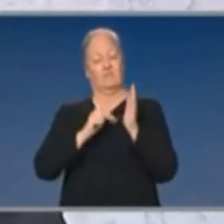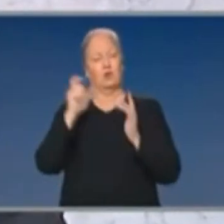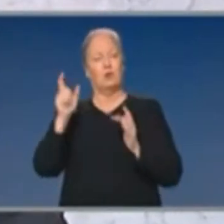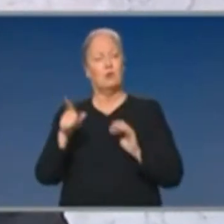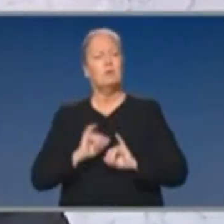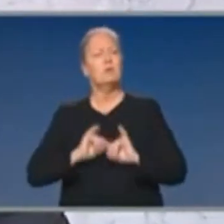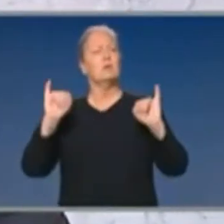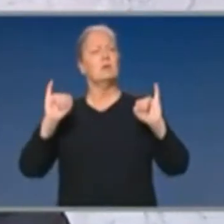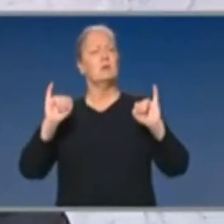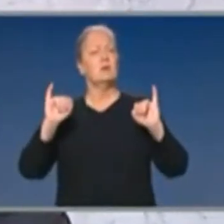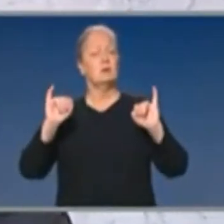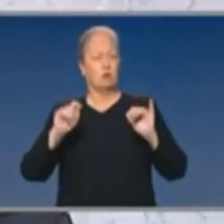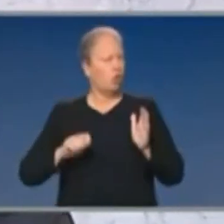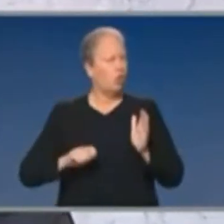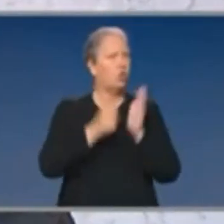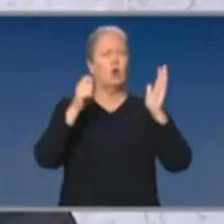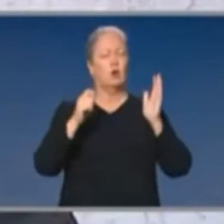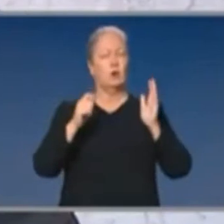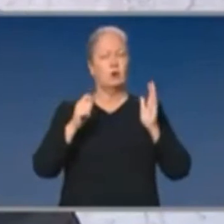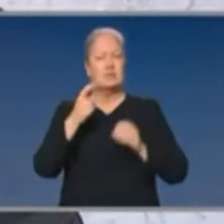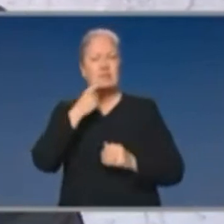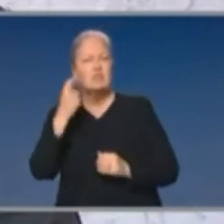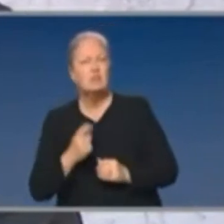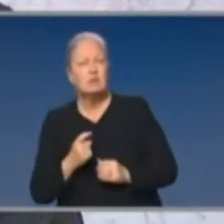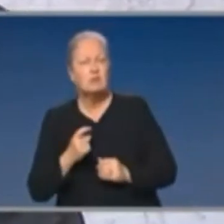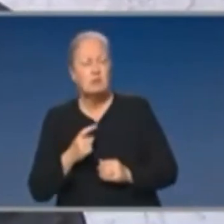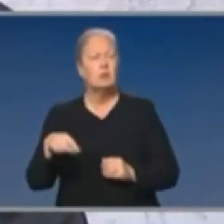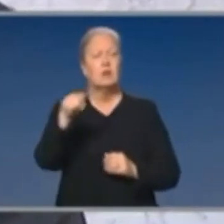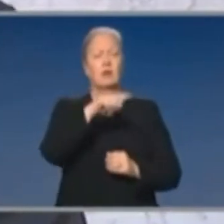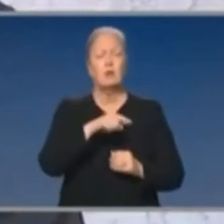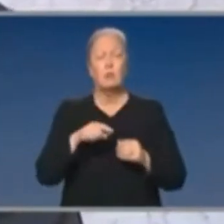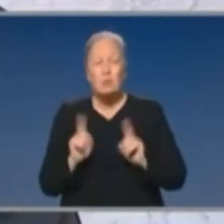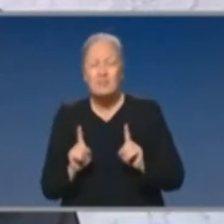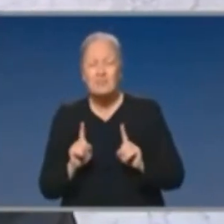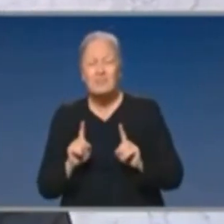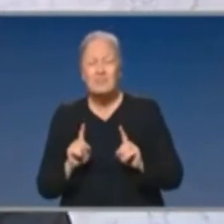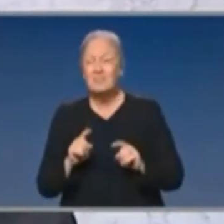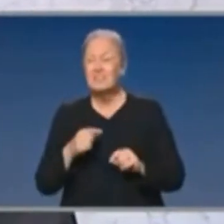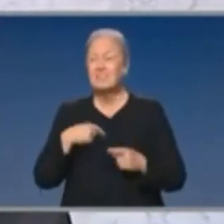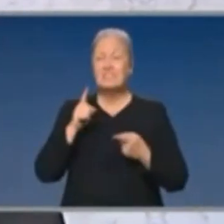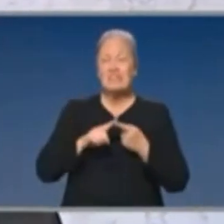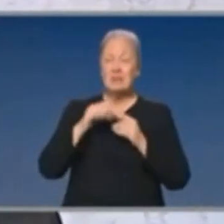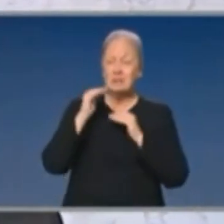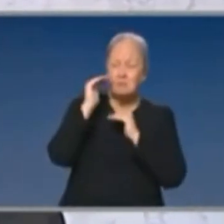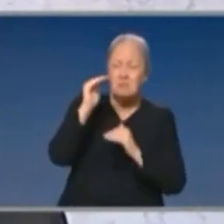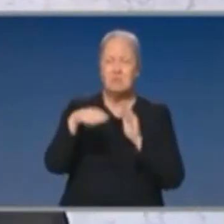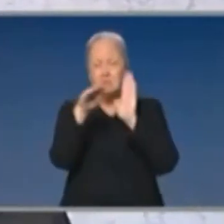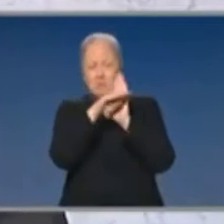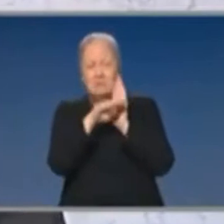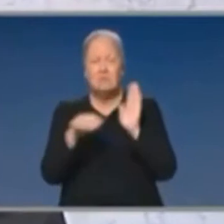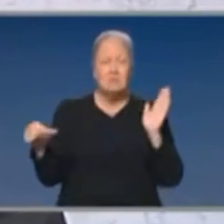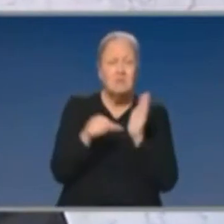Of course it was. The announcement that Victorians would continue to live under curfew and be under these restrictions